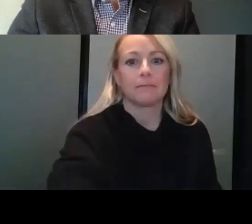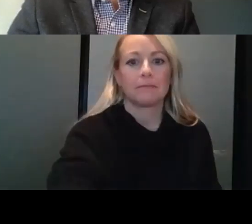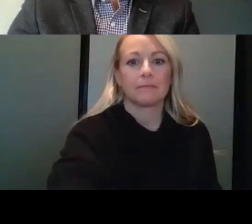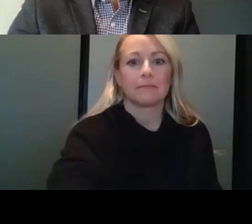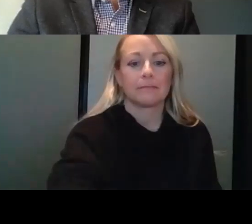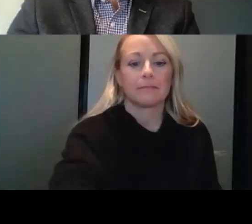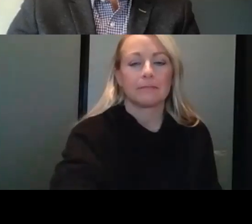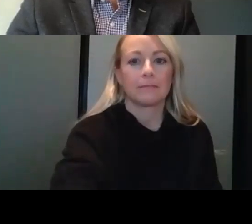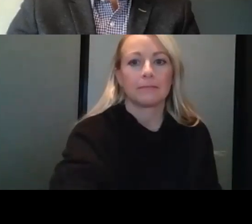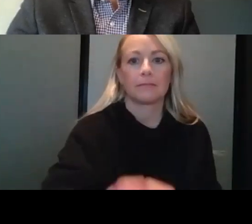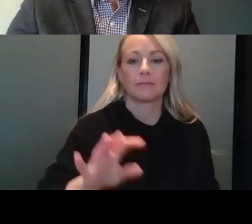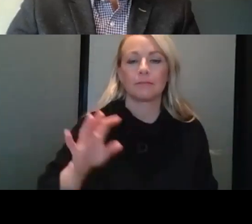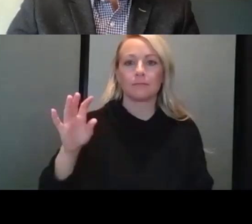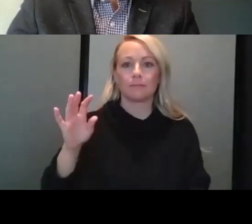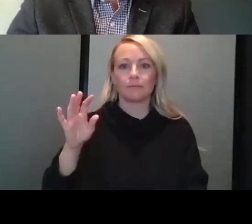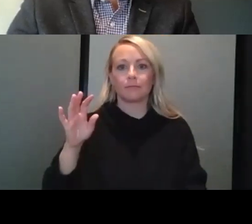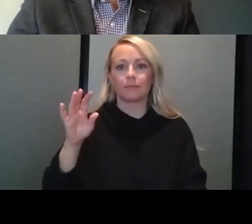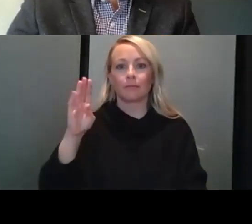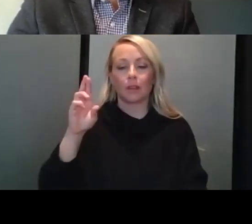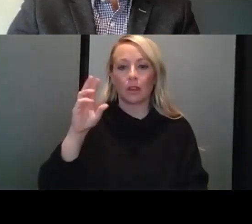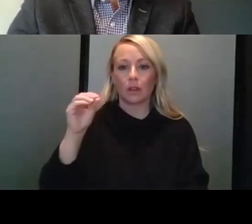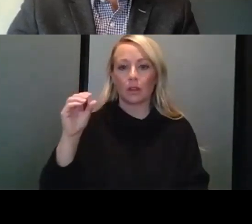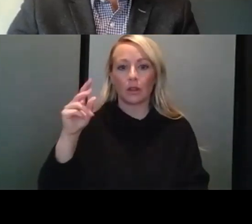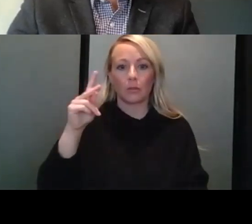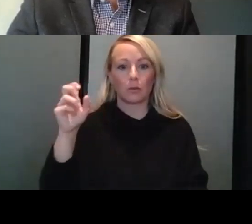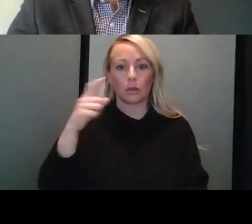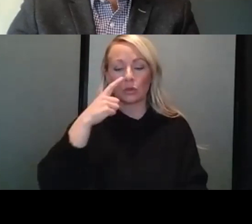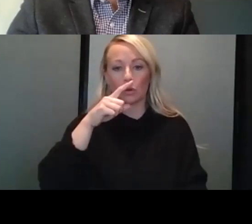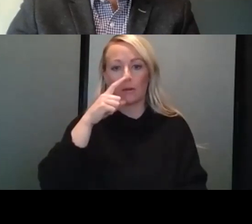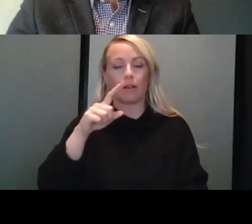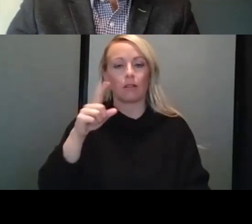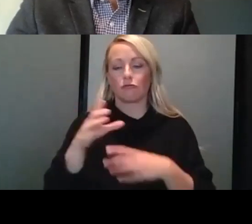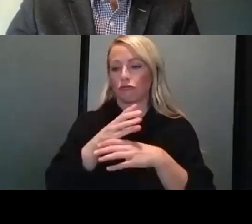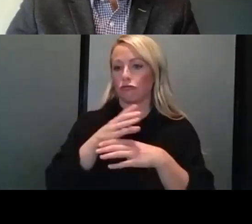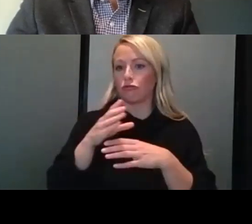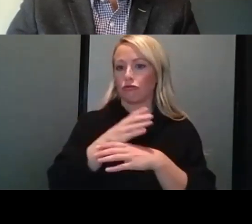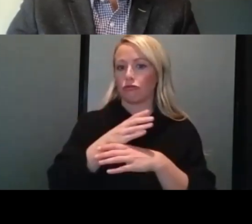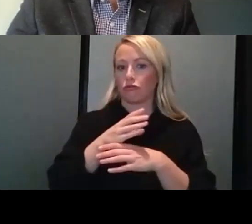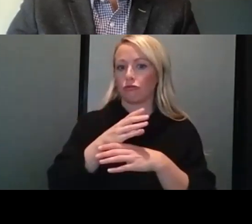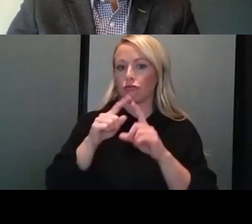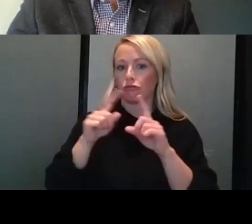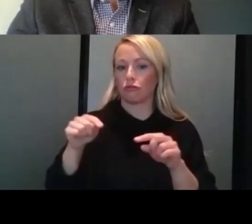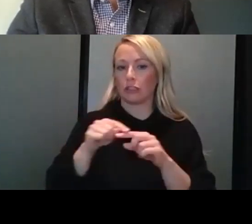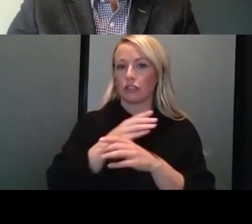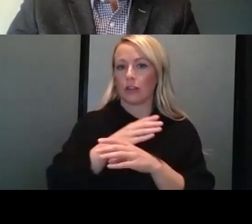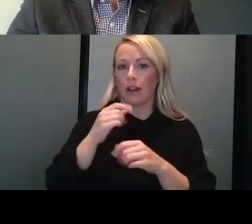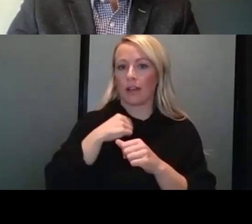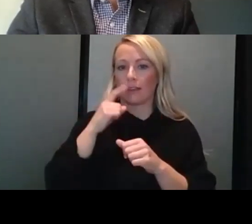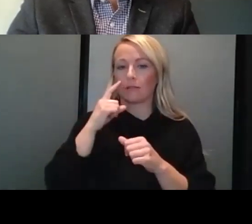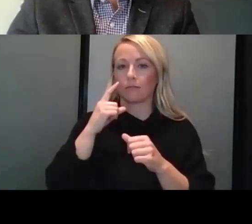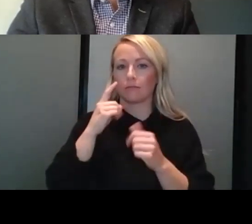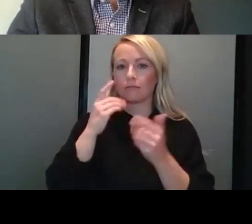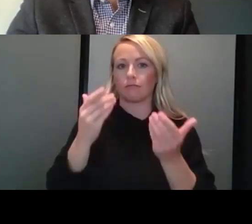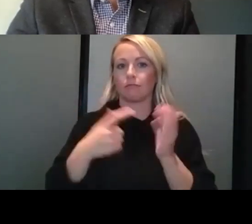Brooke, can you enable screen sharing and I'll show the epidemic curve? Okay. Try now, please. All right.